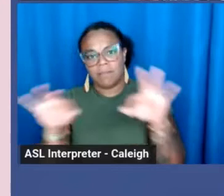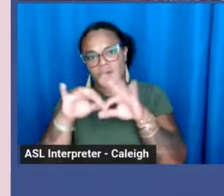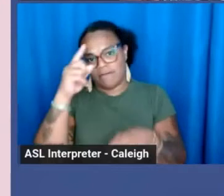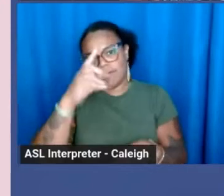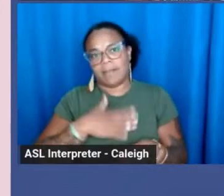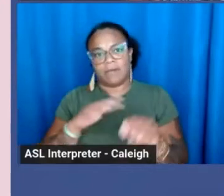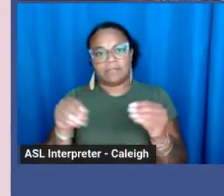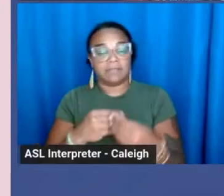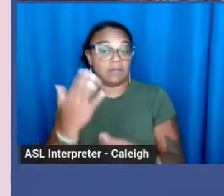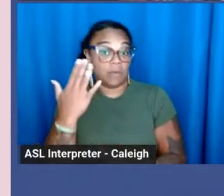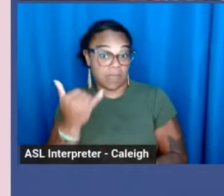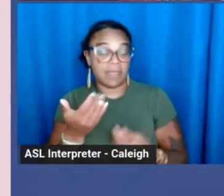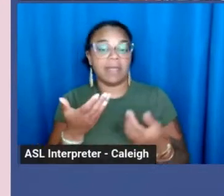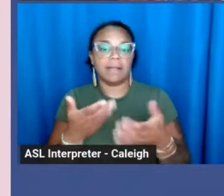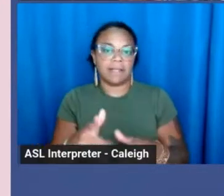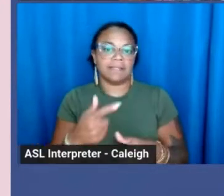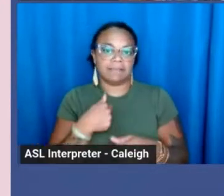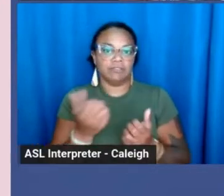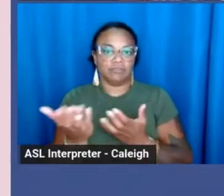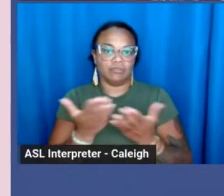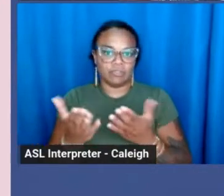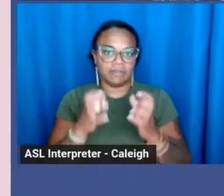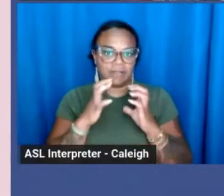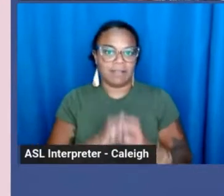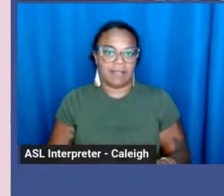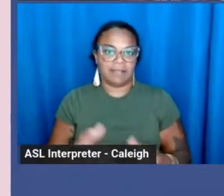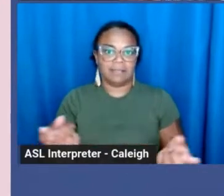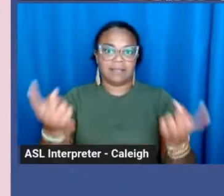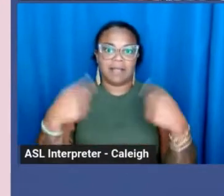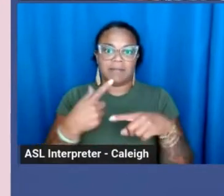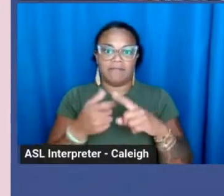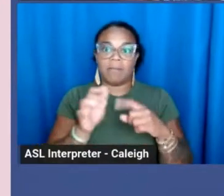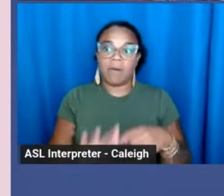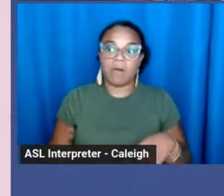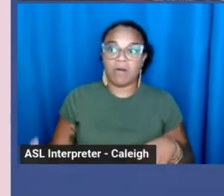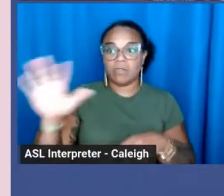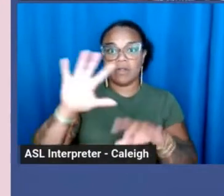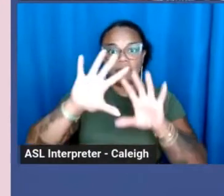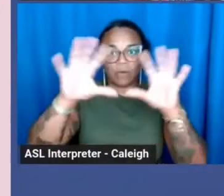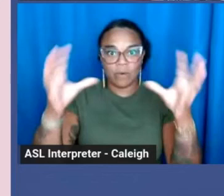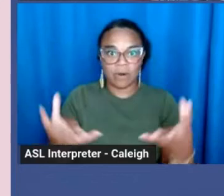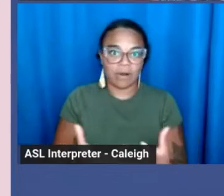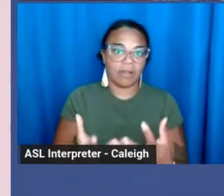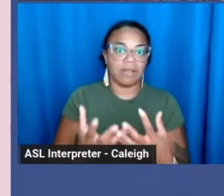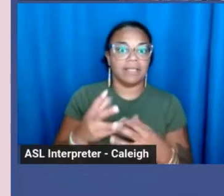to surface the clients that are coming from all over the world, Nicaragua, Mexico,